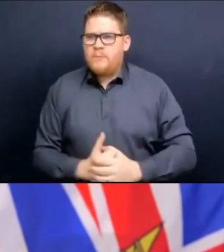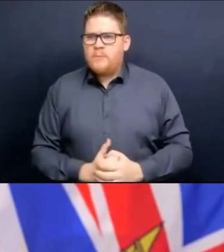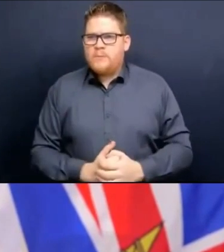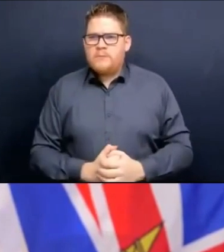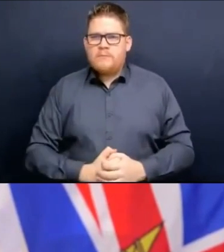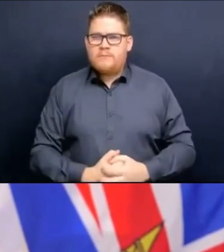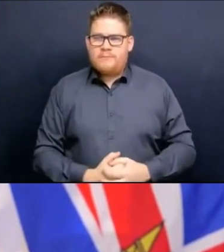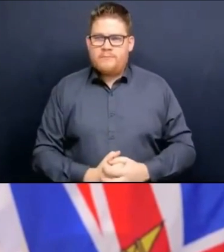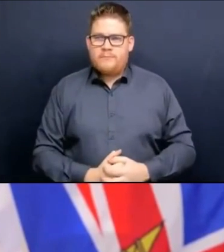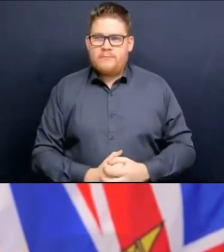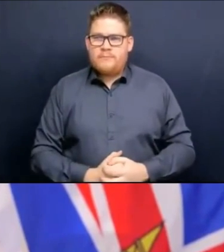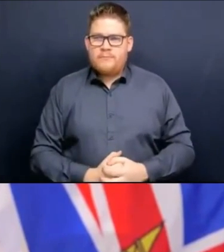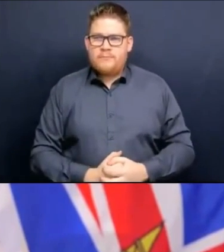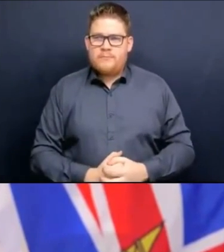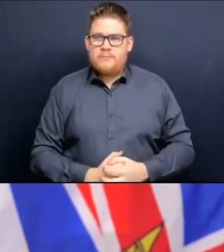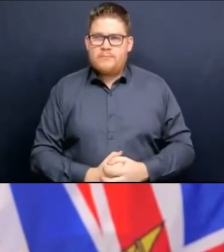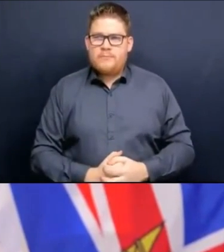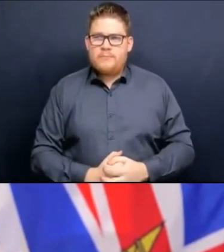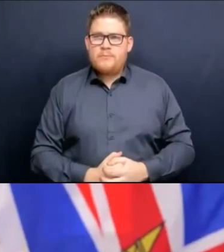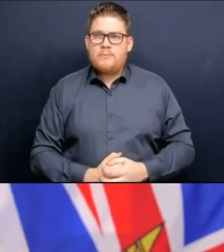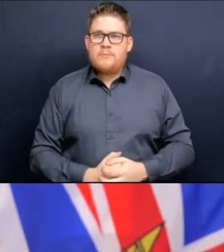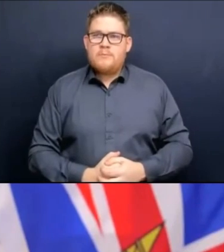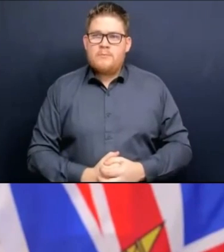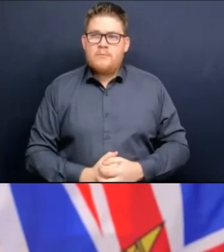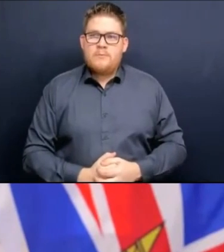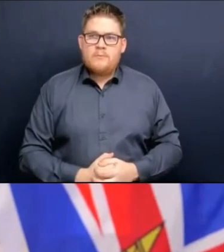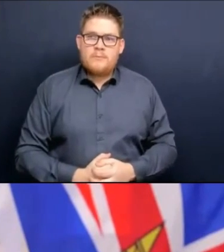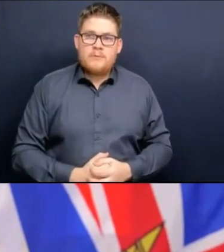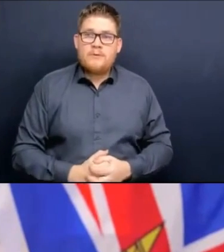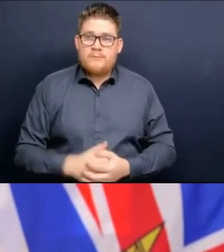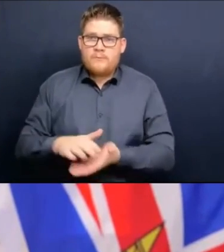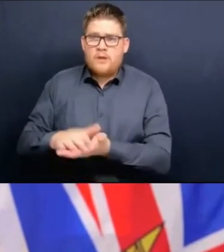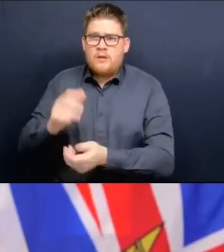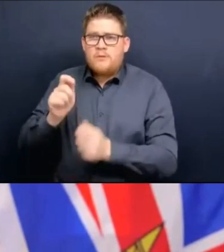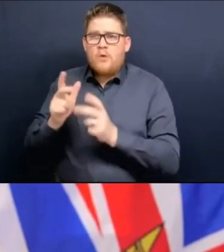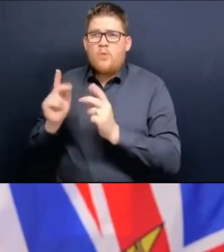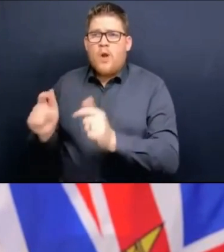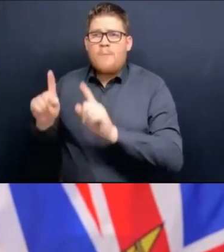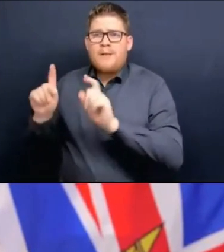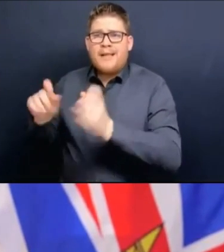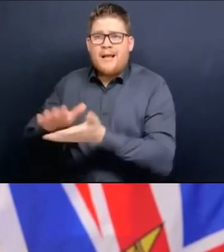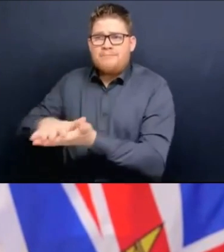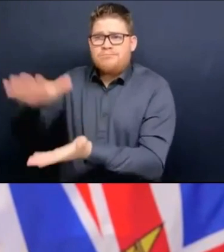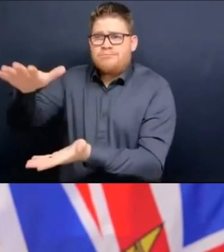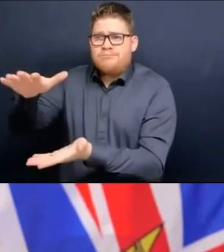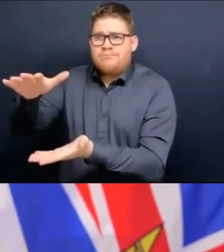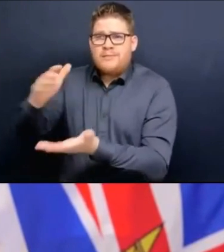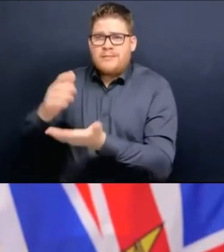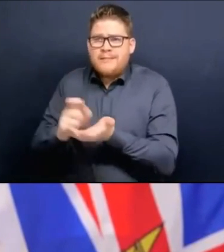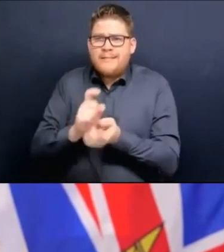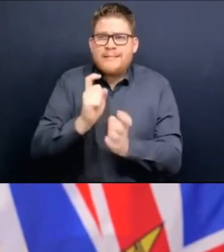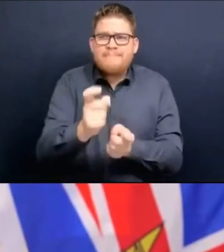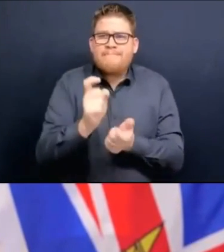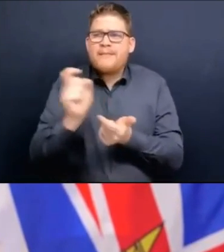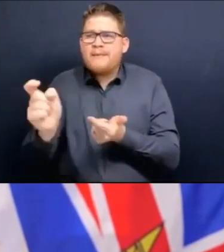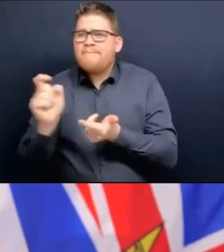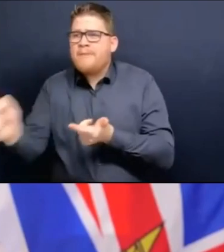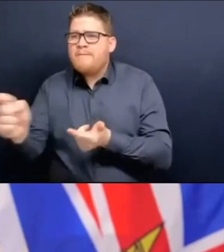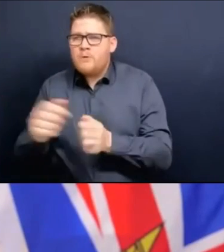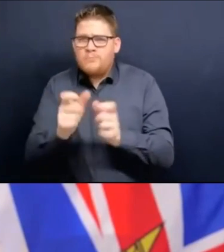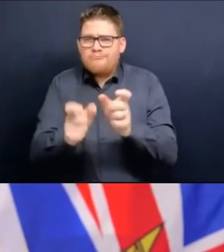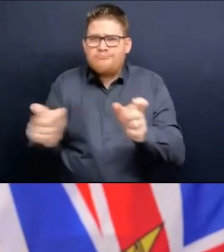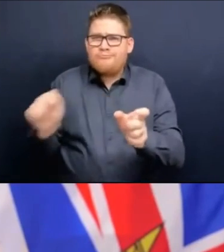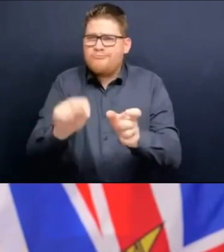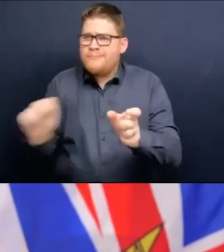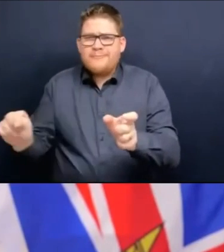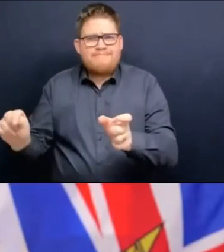,648 of the current inventory are not suitable for deployment for takeaway or personal use. And these tests